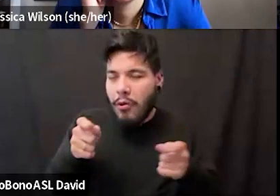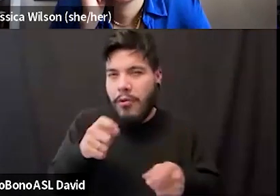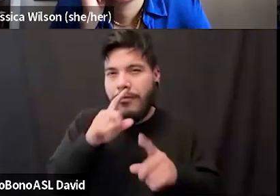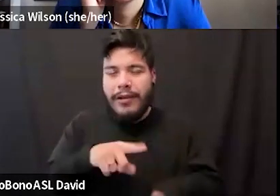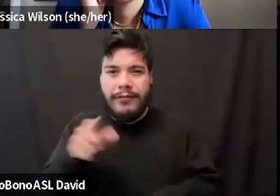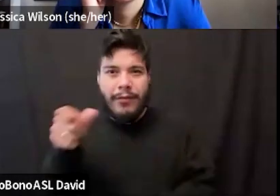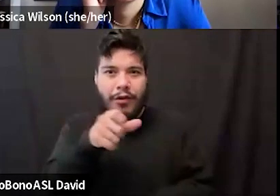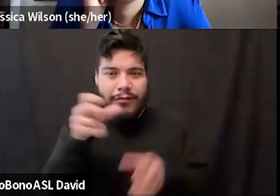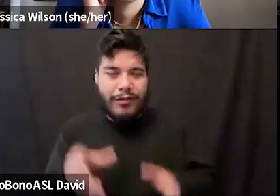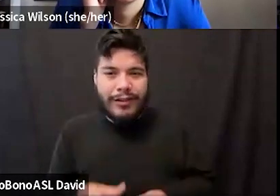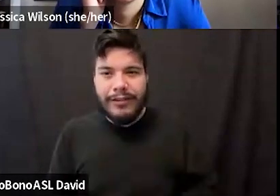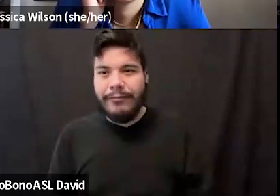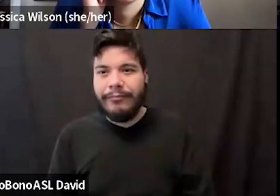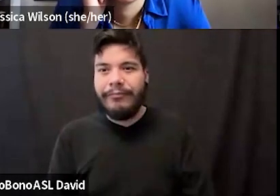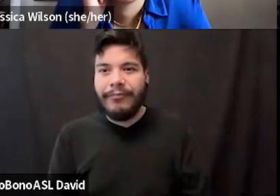else.